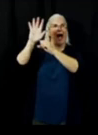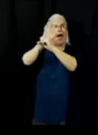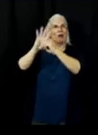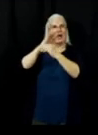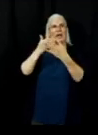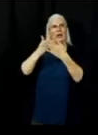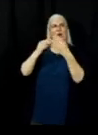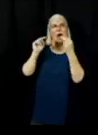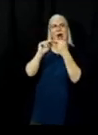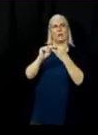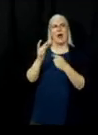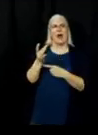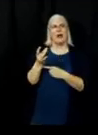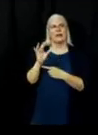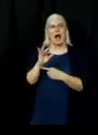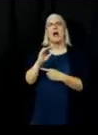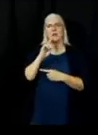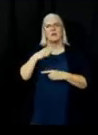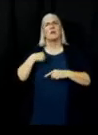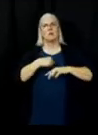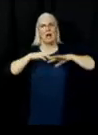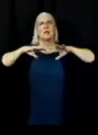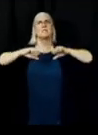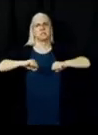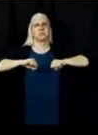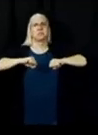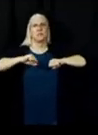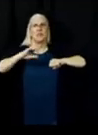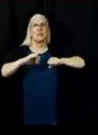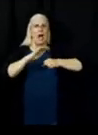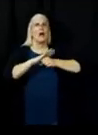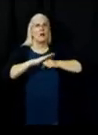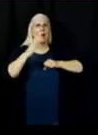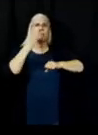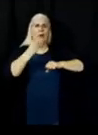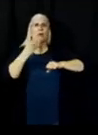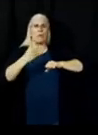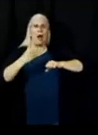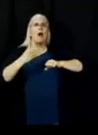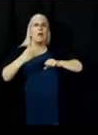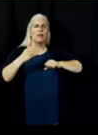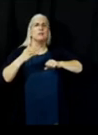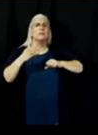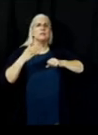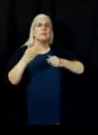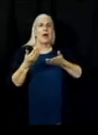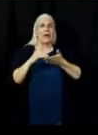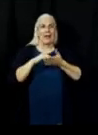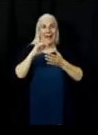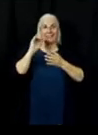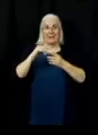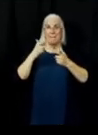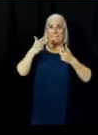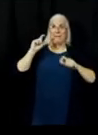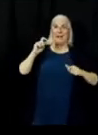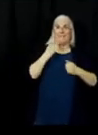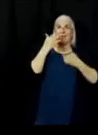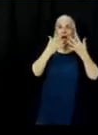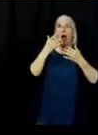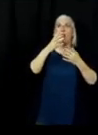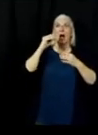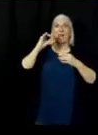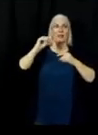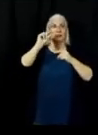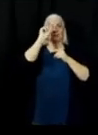that's all holding and going well. Once again, we're trying to get the main fire to meet our fire's edge here to consume